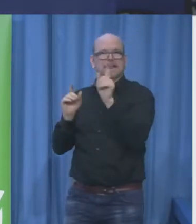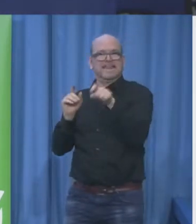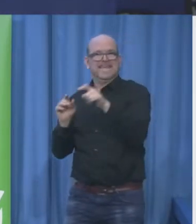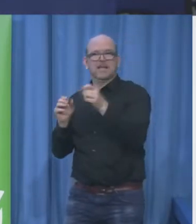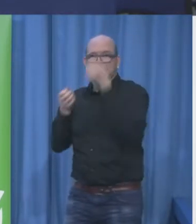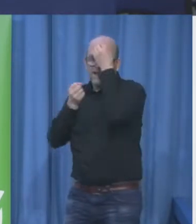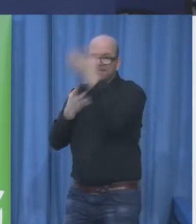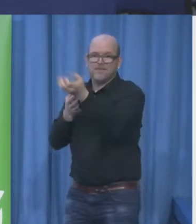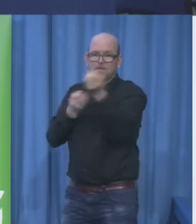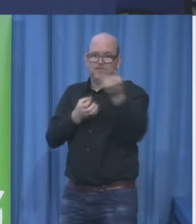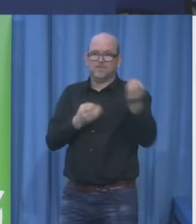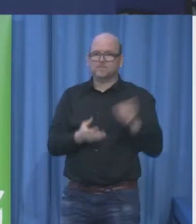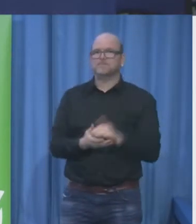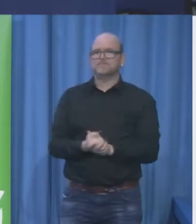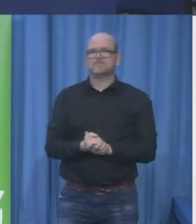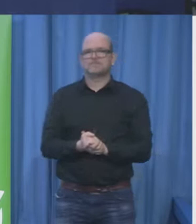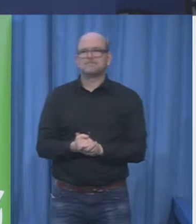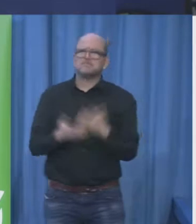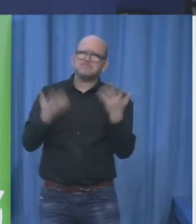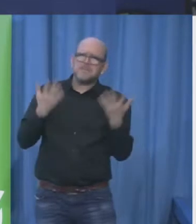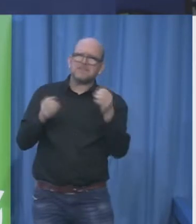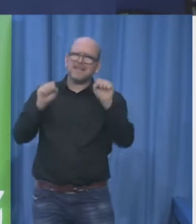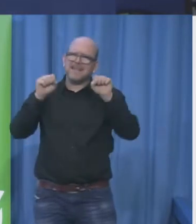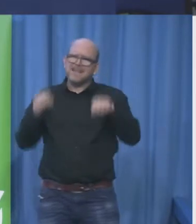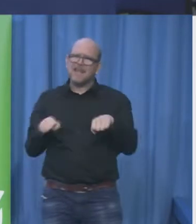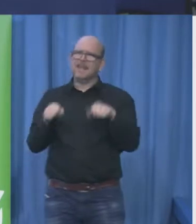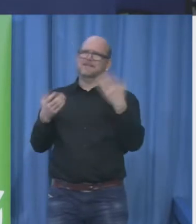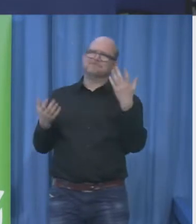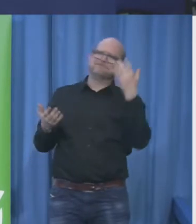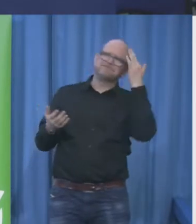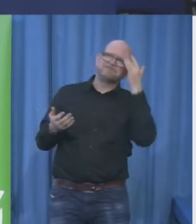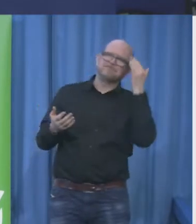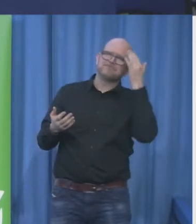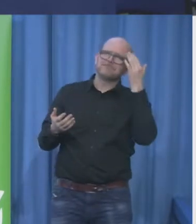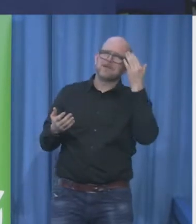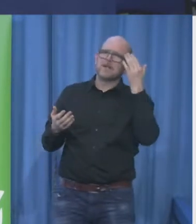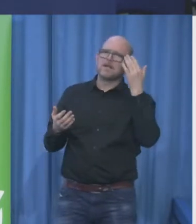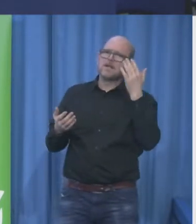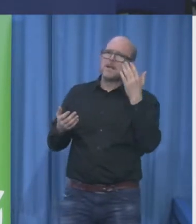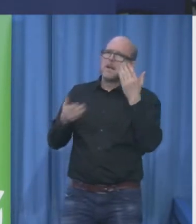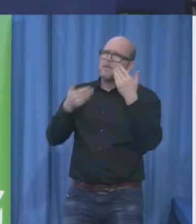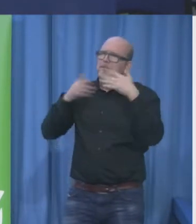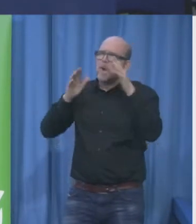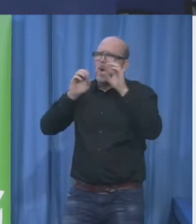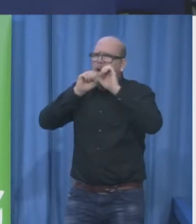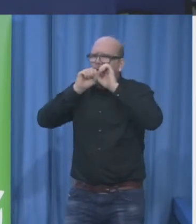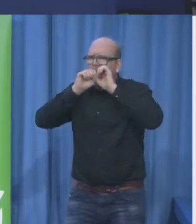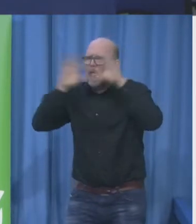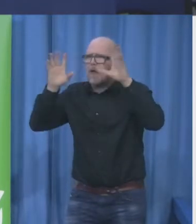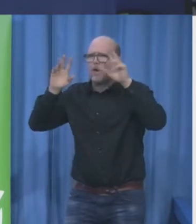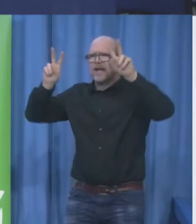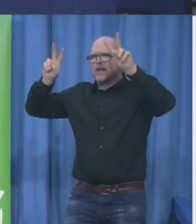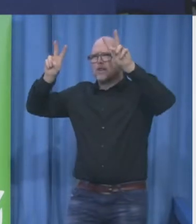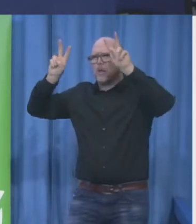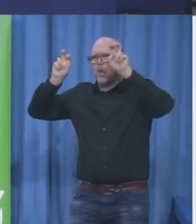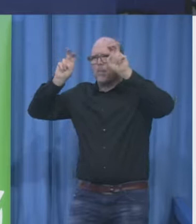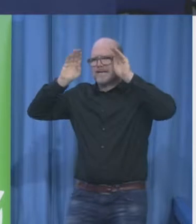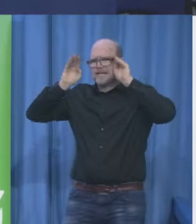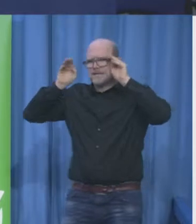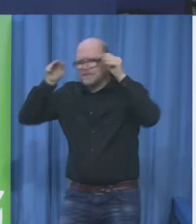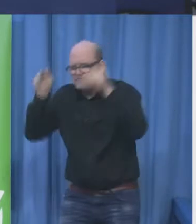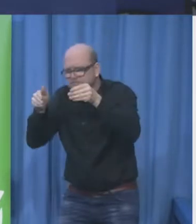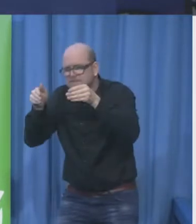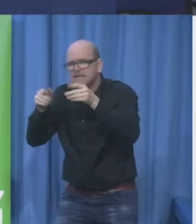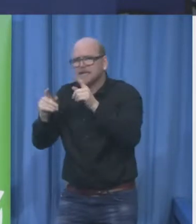what they've done, but that hasn't been enough so far to bring those other broadcasters on board. So, what suggestions do people